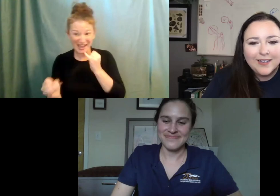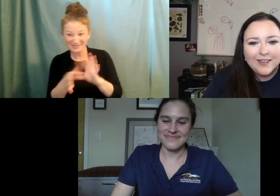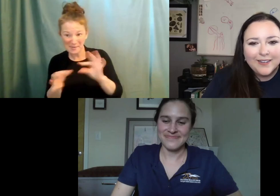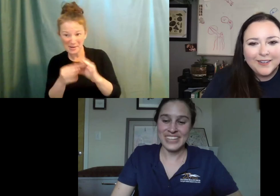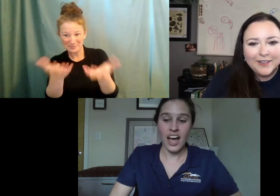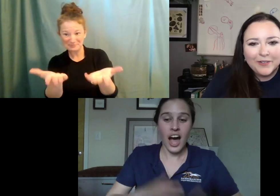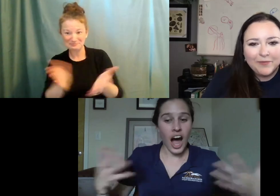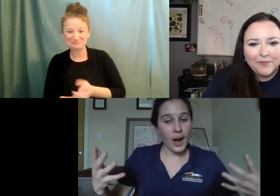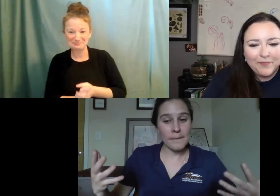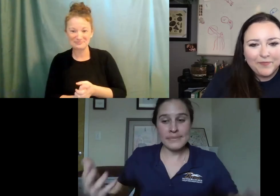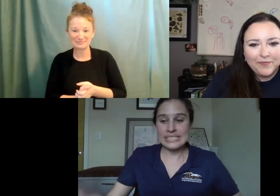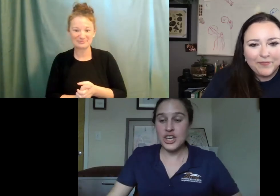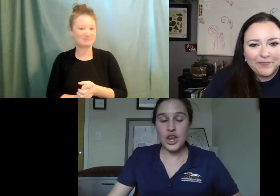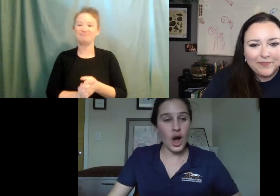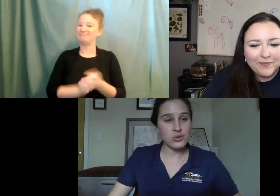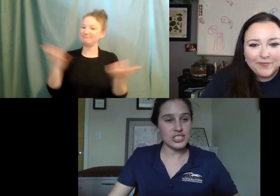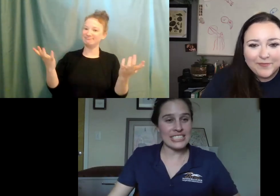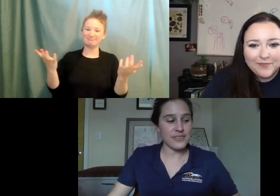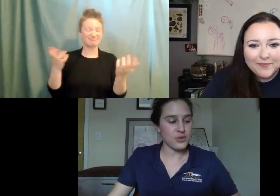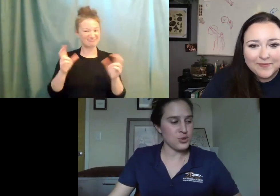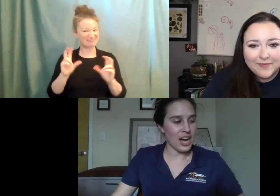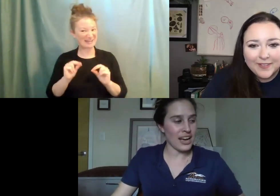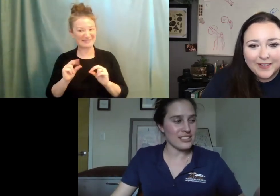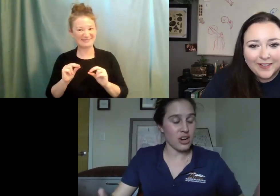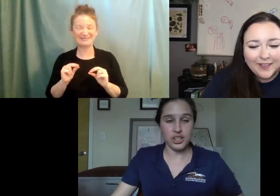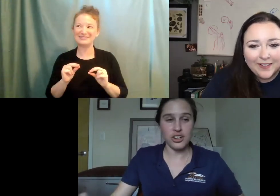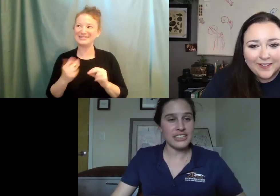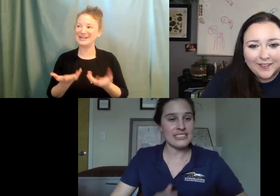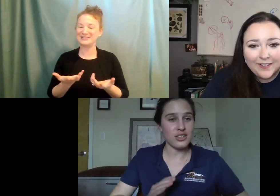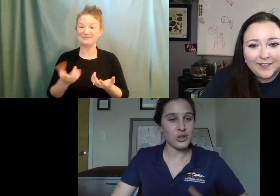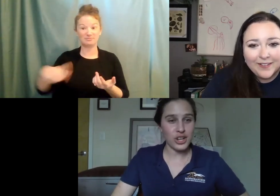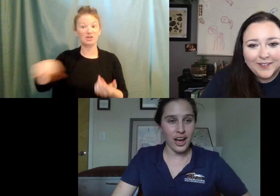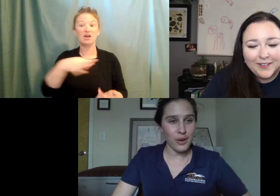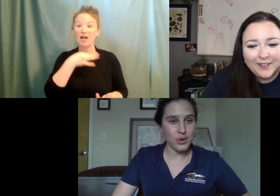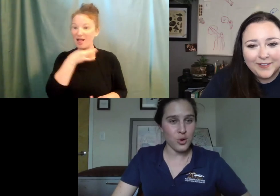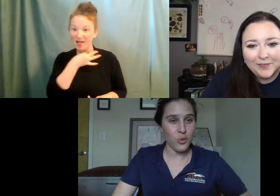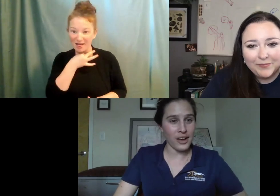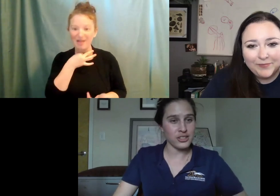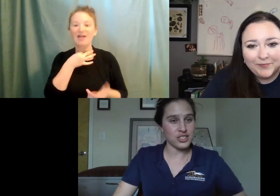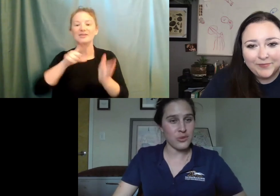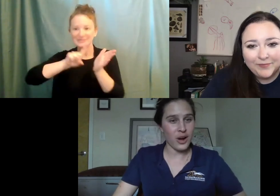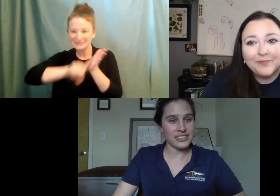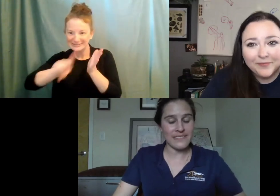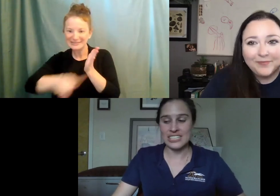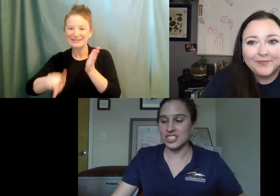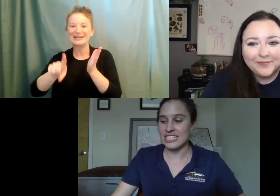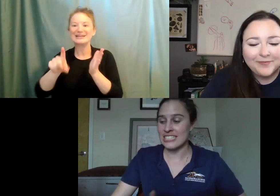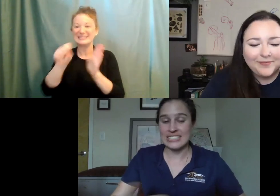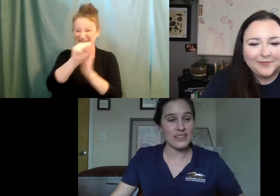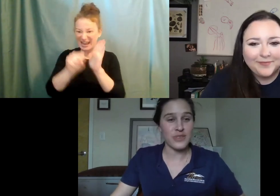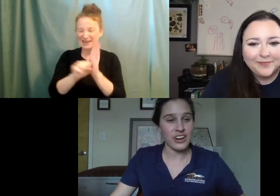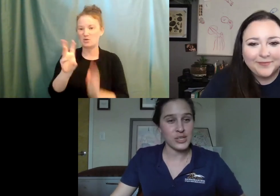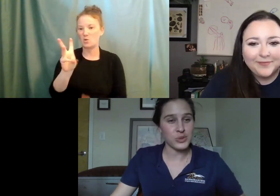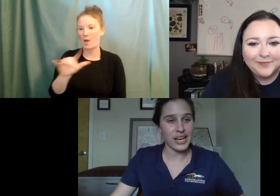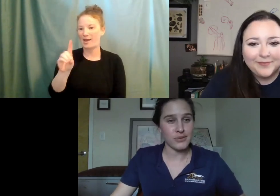audience? Um, no, just if you guys are curious, look up your wild, your state wildlife agency,